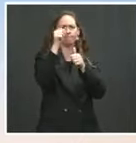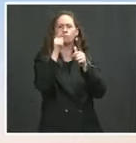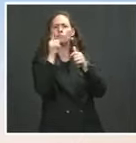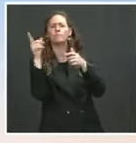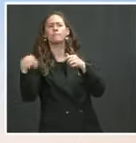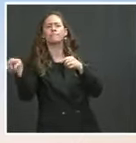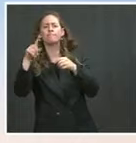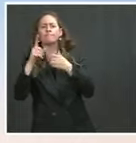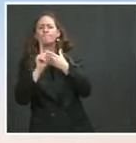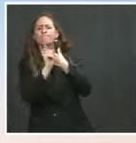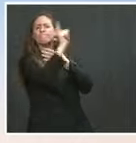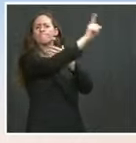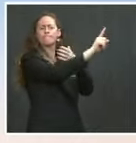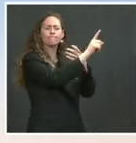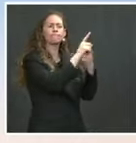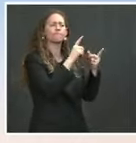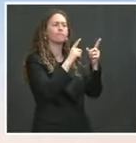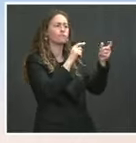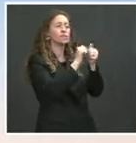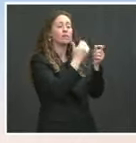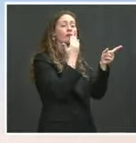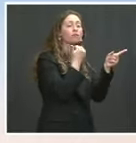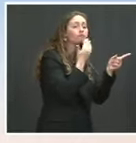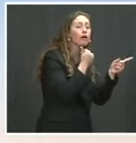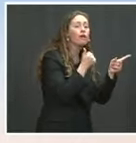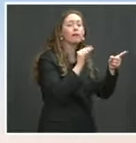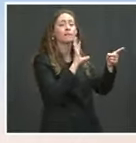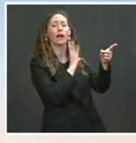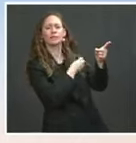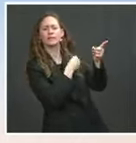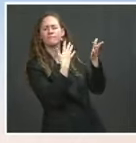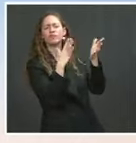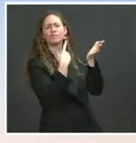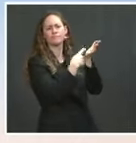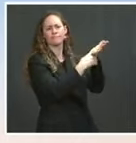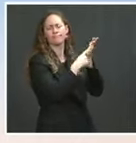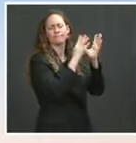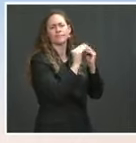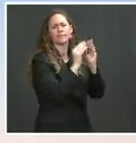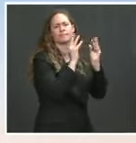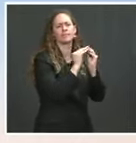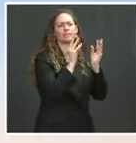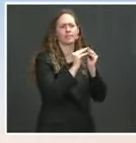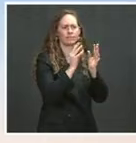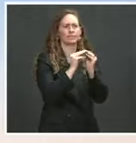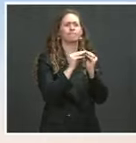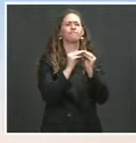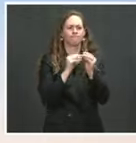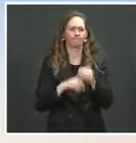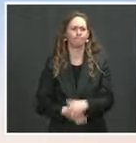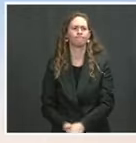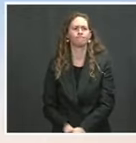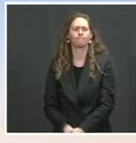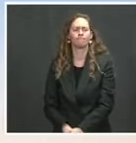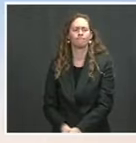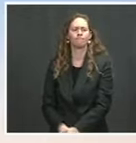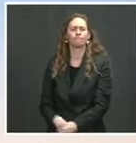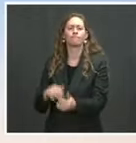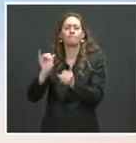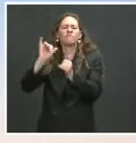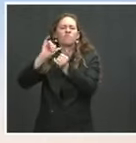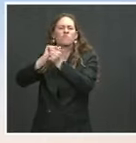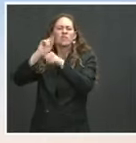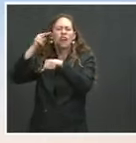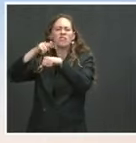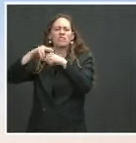the Palestinian Authority, our Arab partners and other stakeholders. Our national security advisor has spoken with his counterpart in